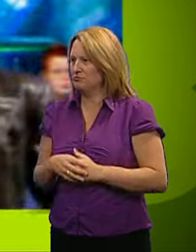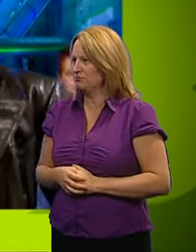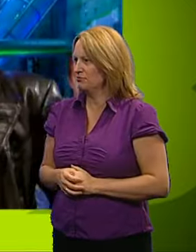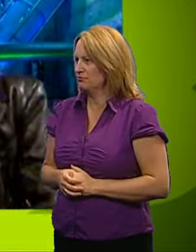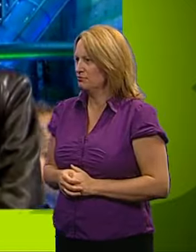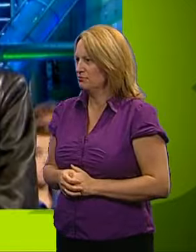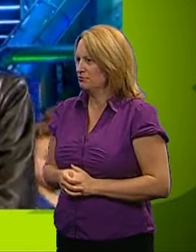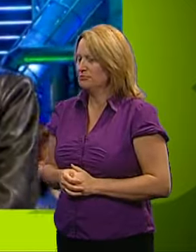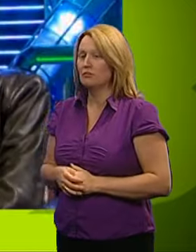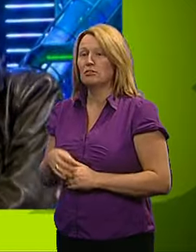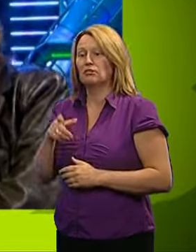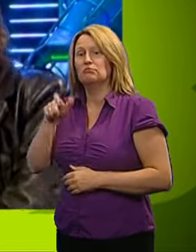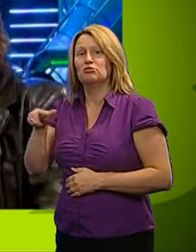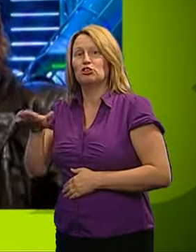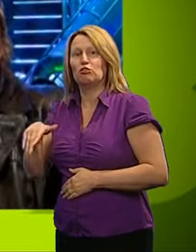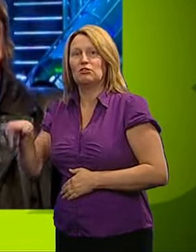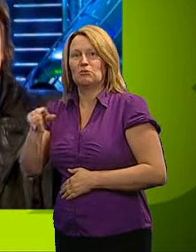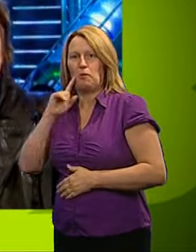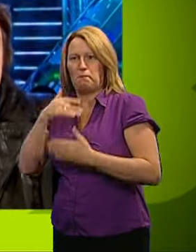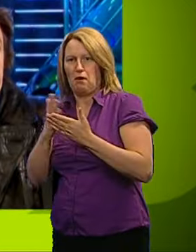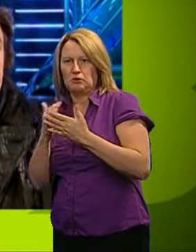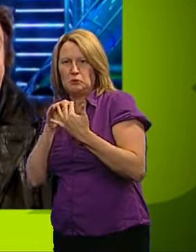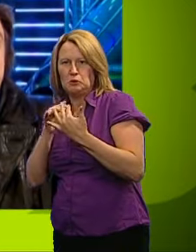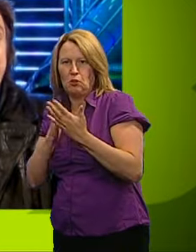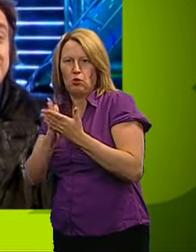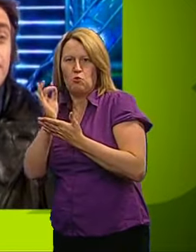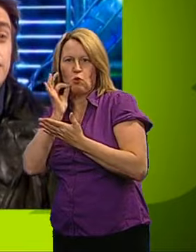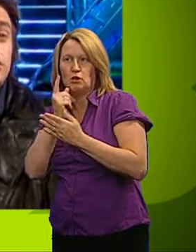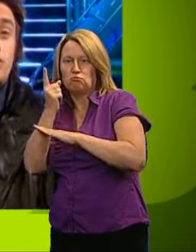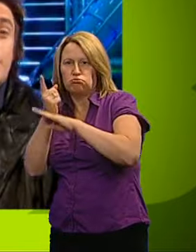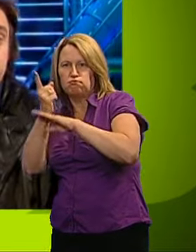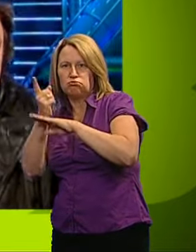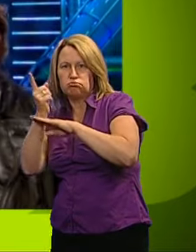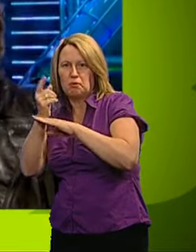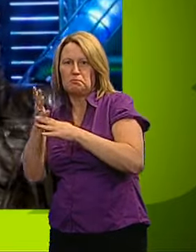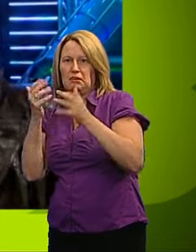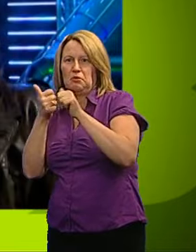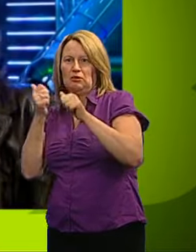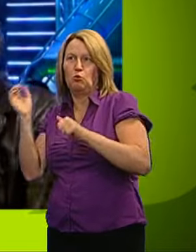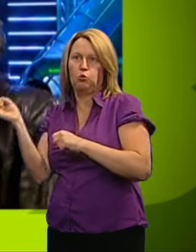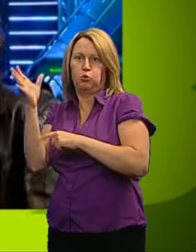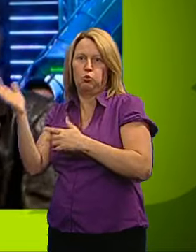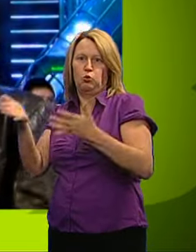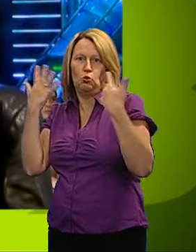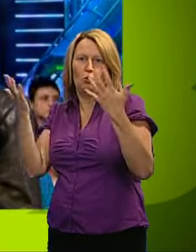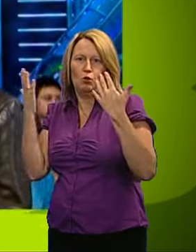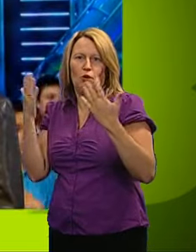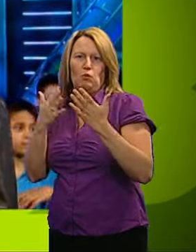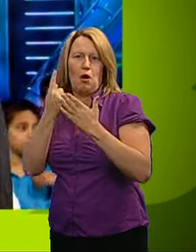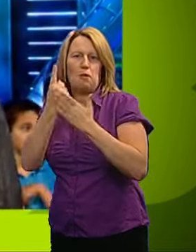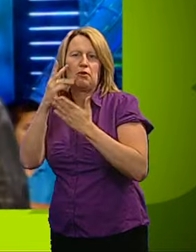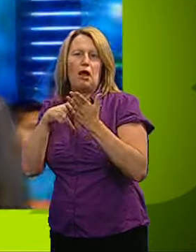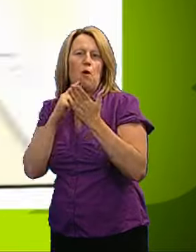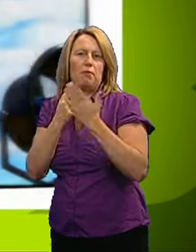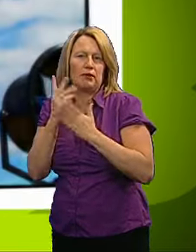My lab rats organise a battle of the elements with the help of a high-pressure water cannon and a massive industrial wind machine. Let's just say Mother Nature will